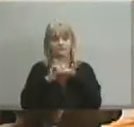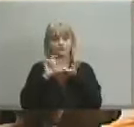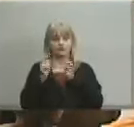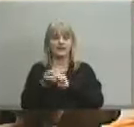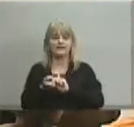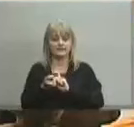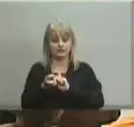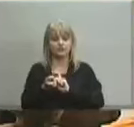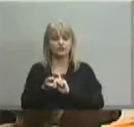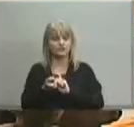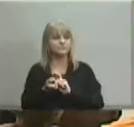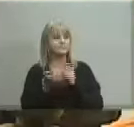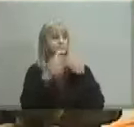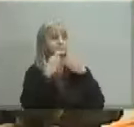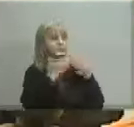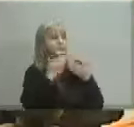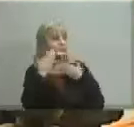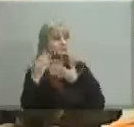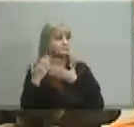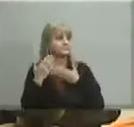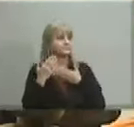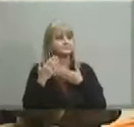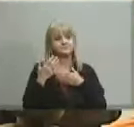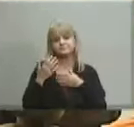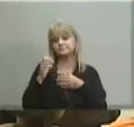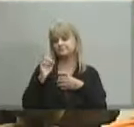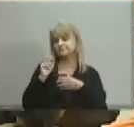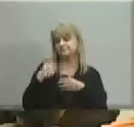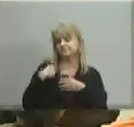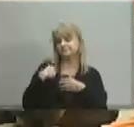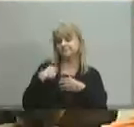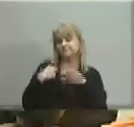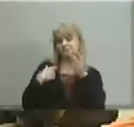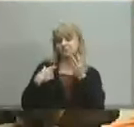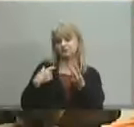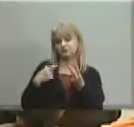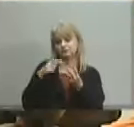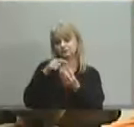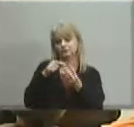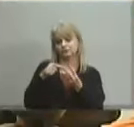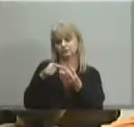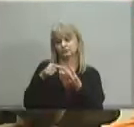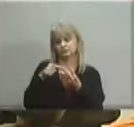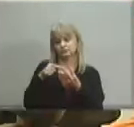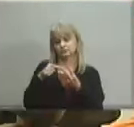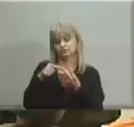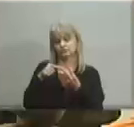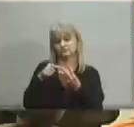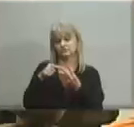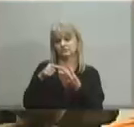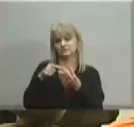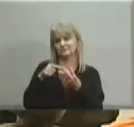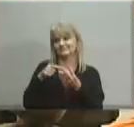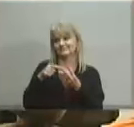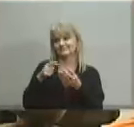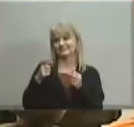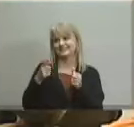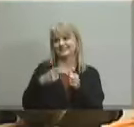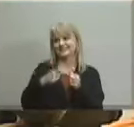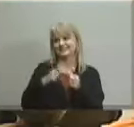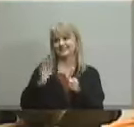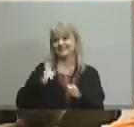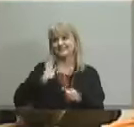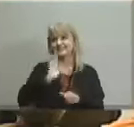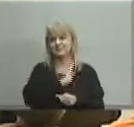you you got anything nope okay i've got um two pieces first um for the board members um